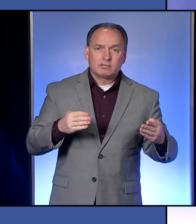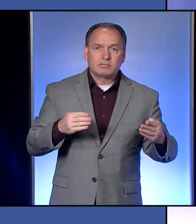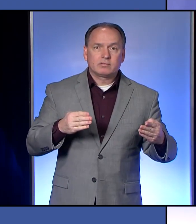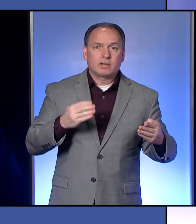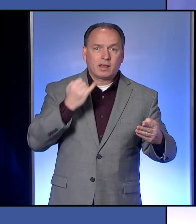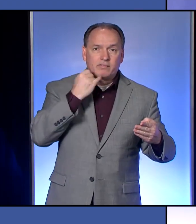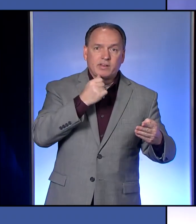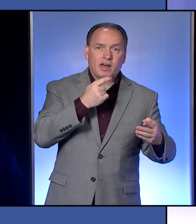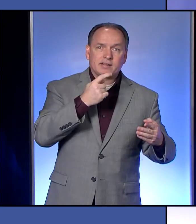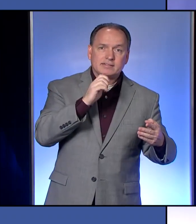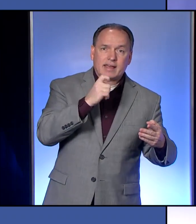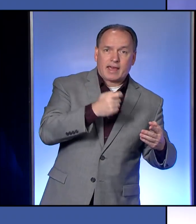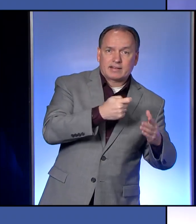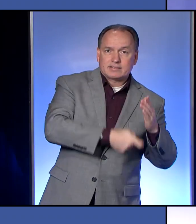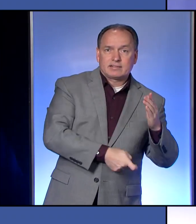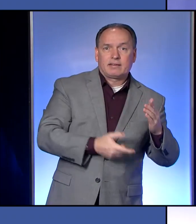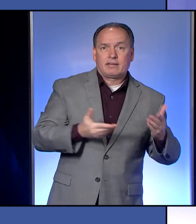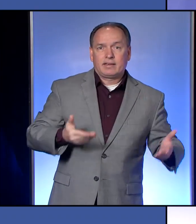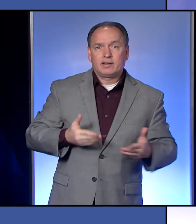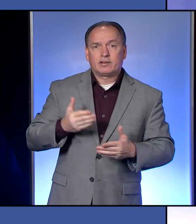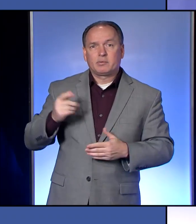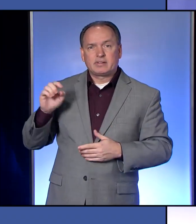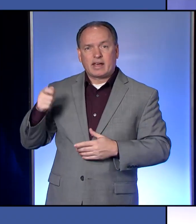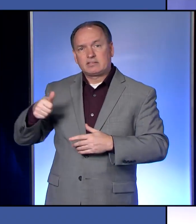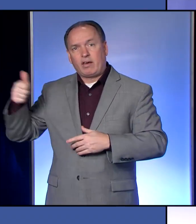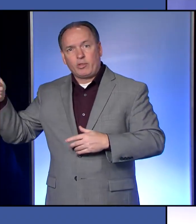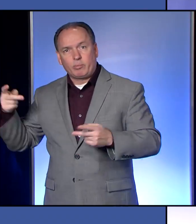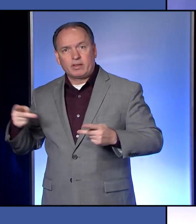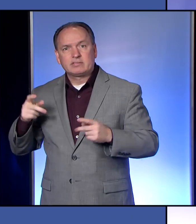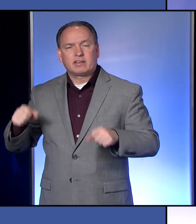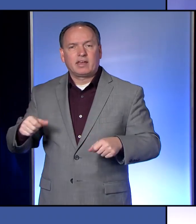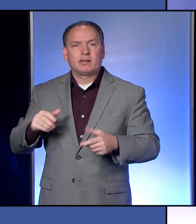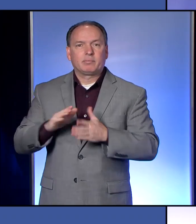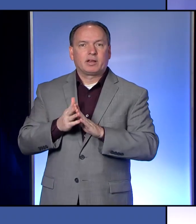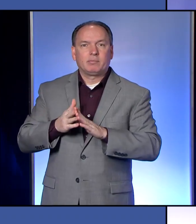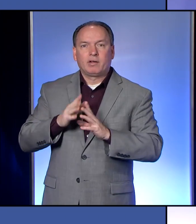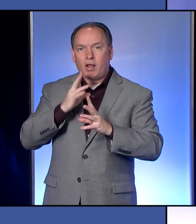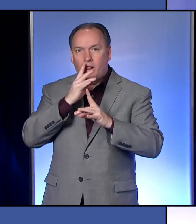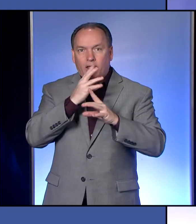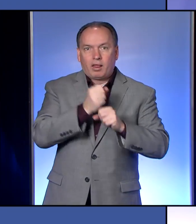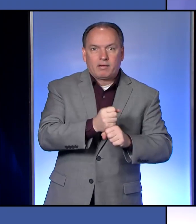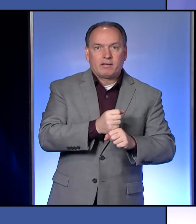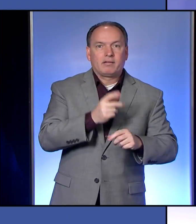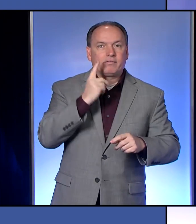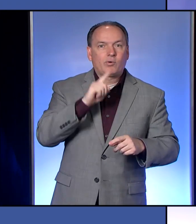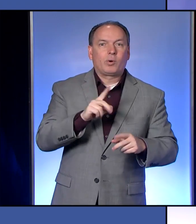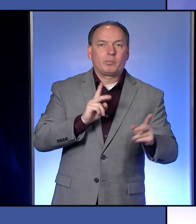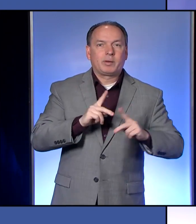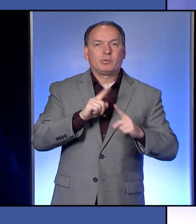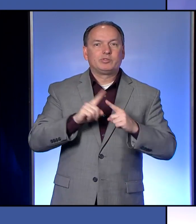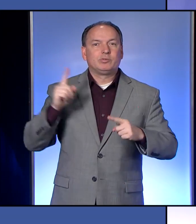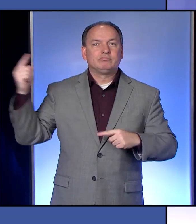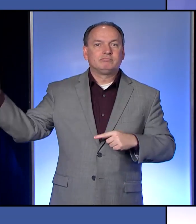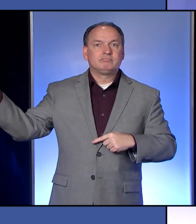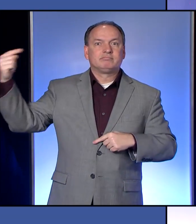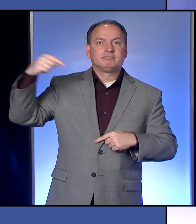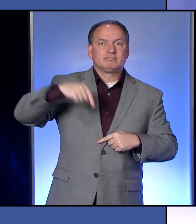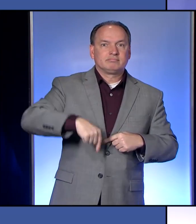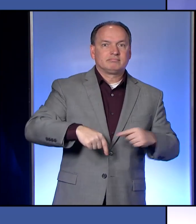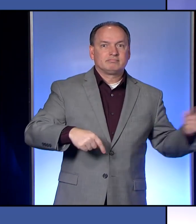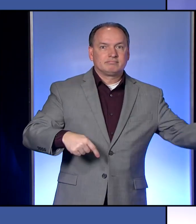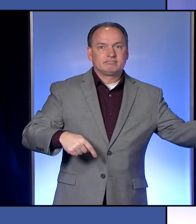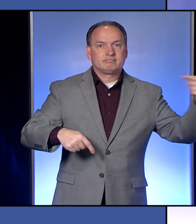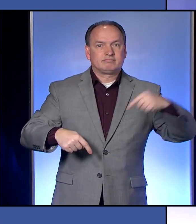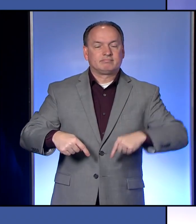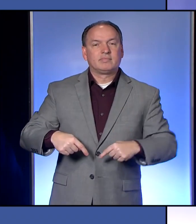here and it's taxed somewhere else, could be a draw for people to go there. Just like